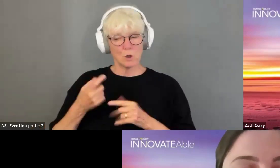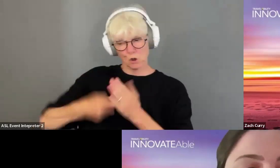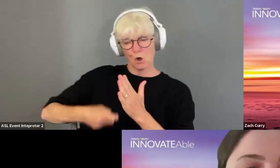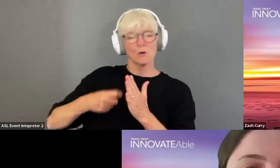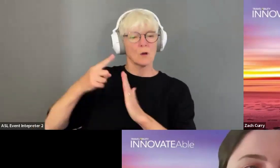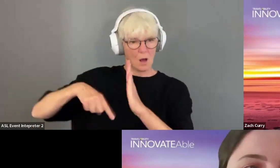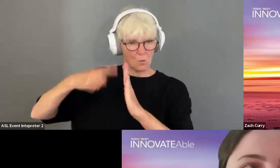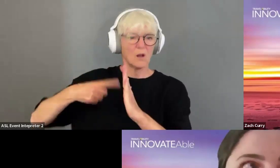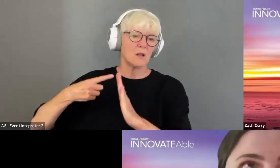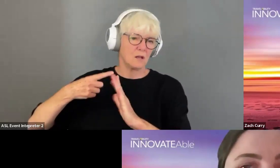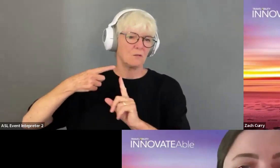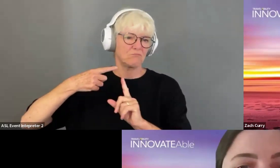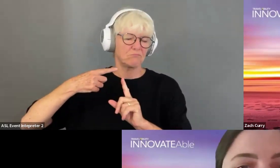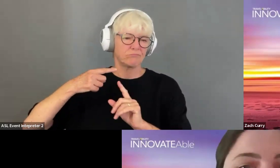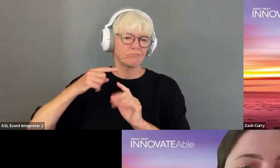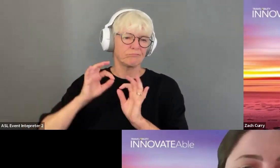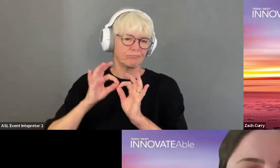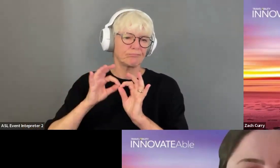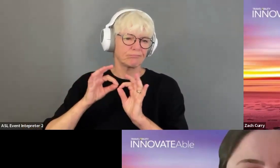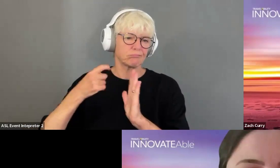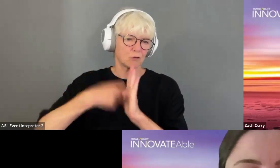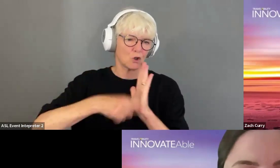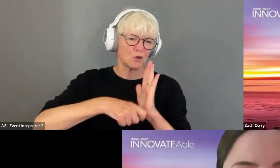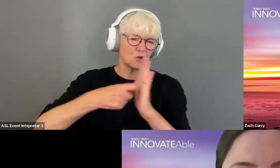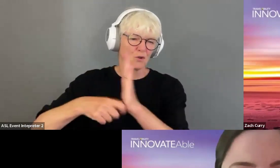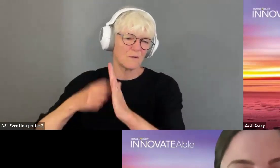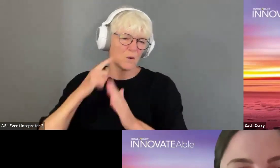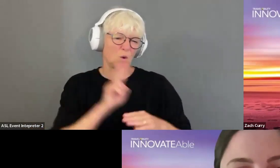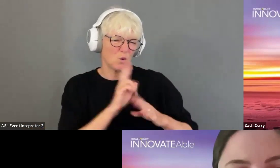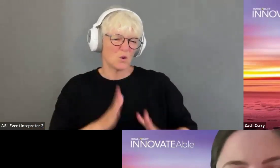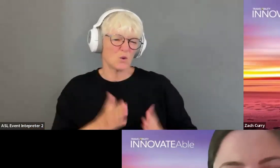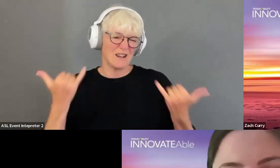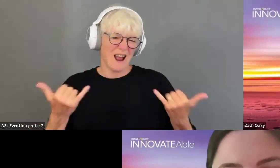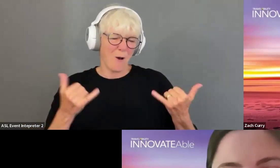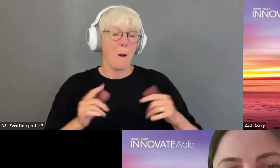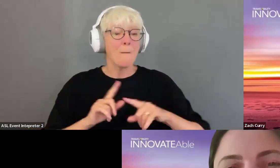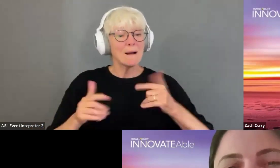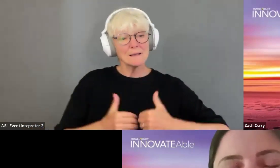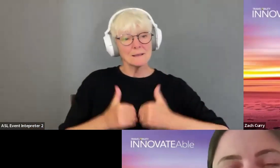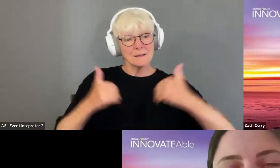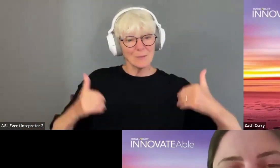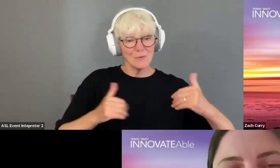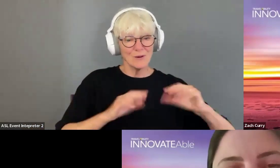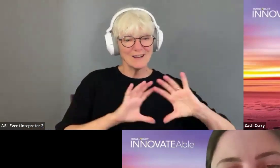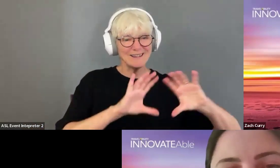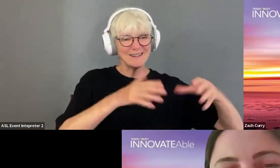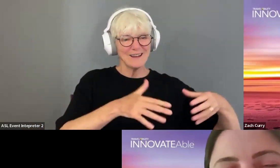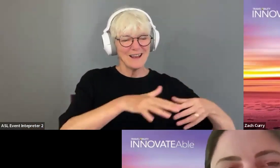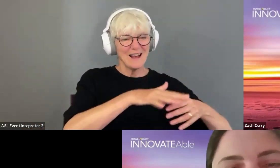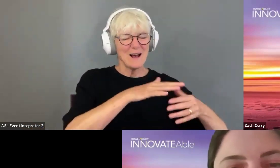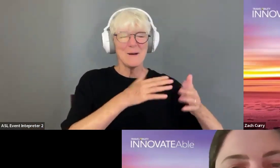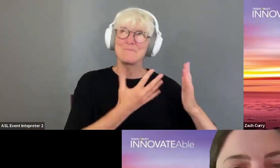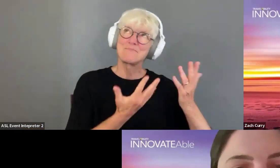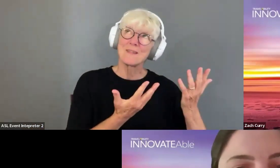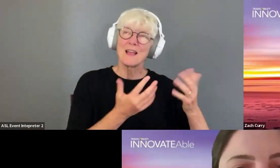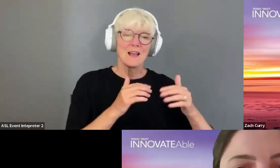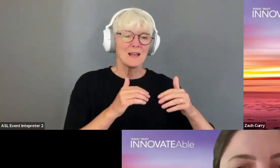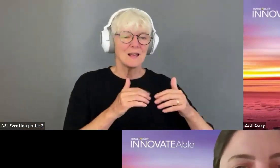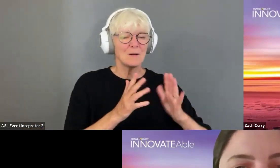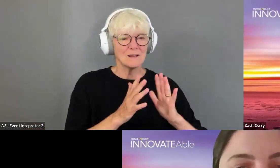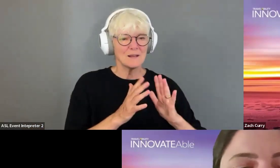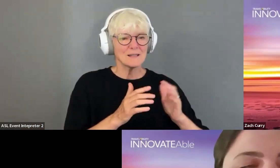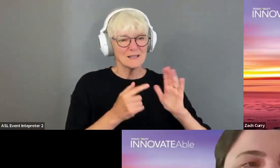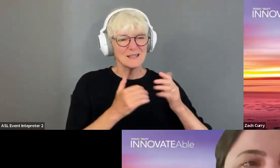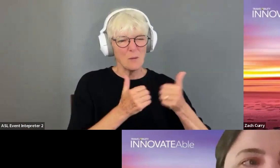users. Um, and then we have a separate more margin, um, more margin room rate